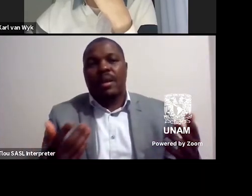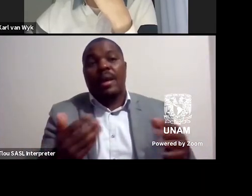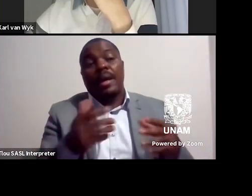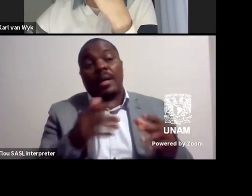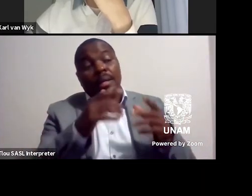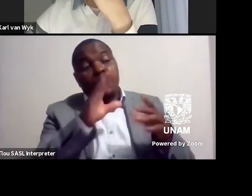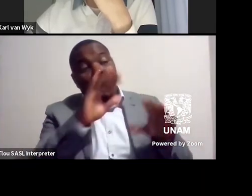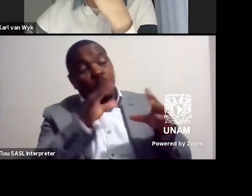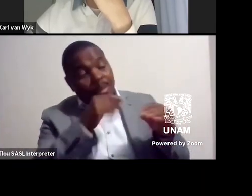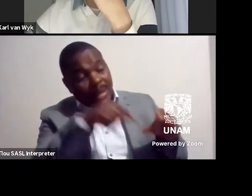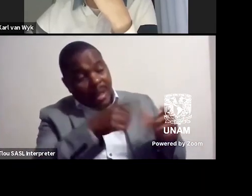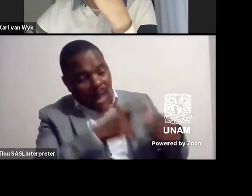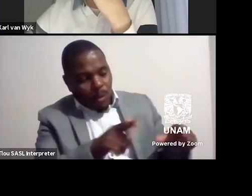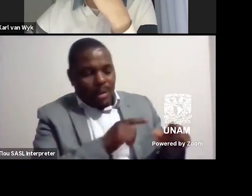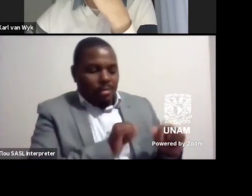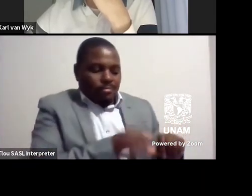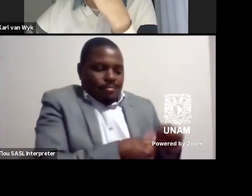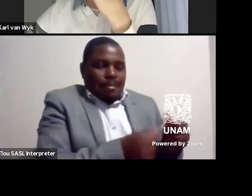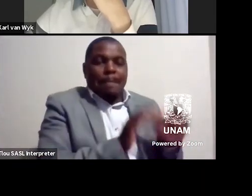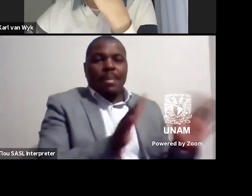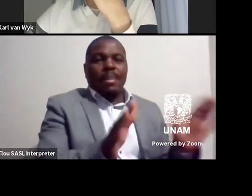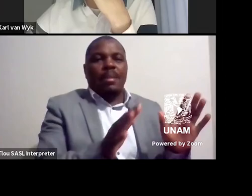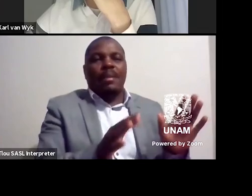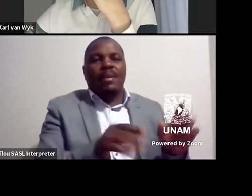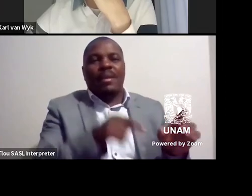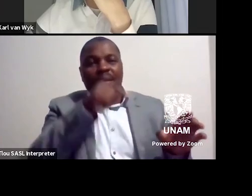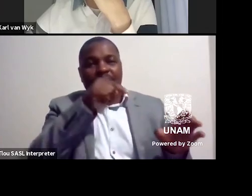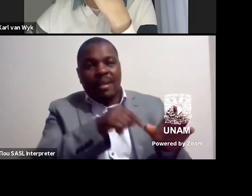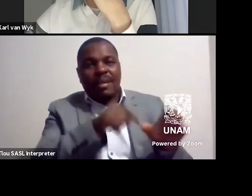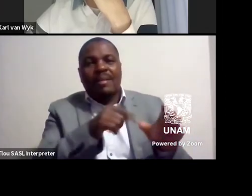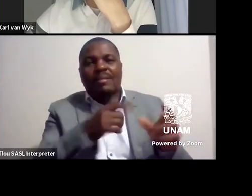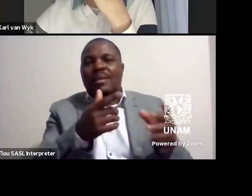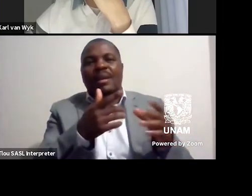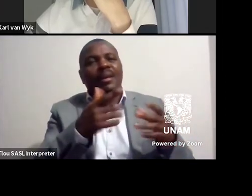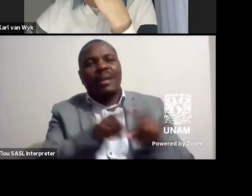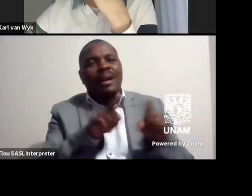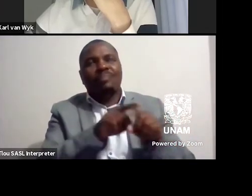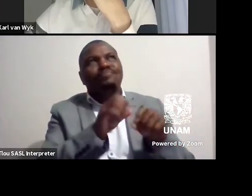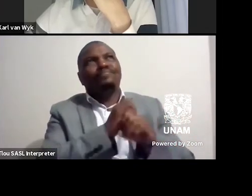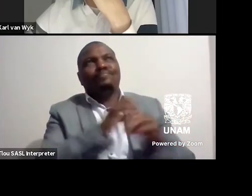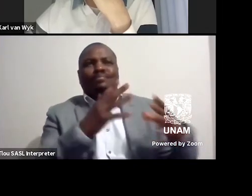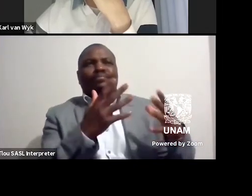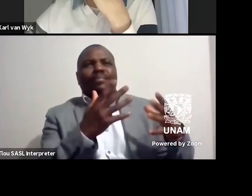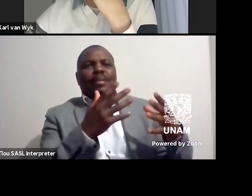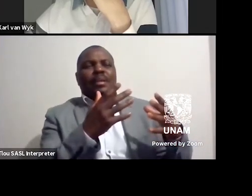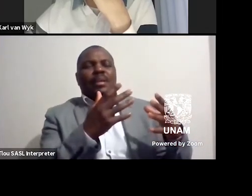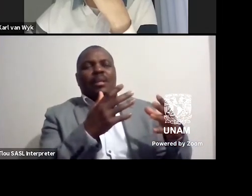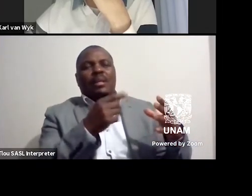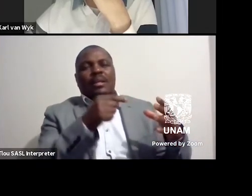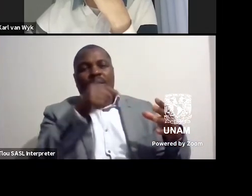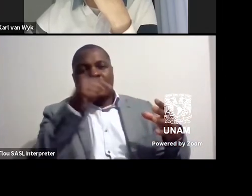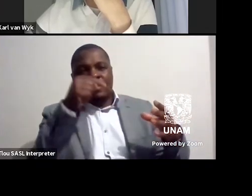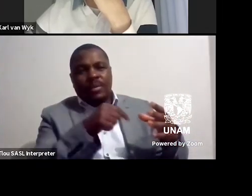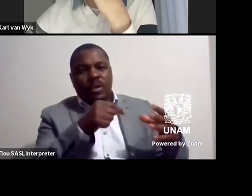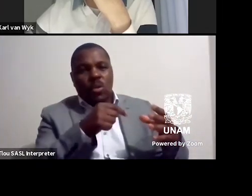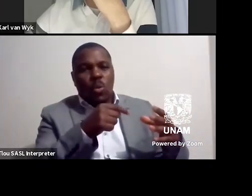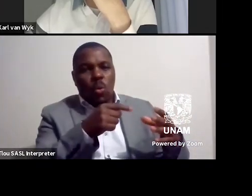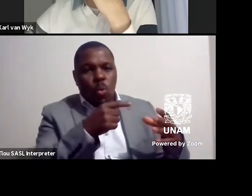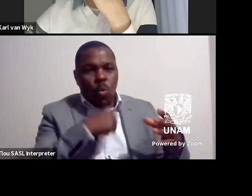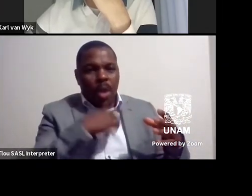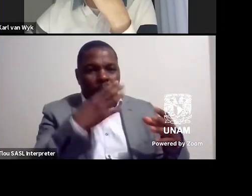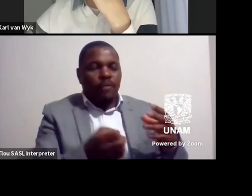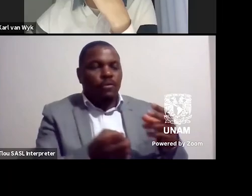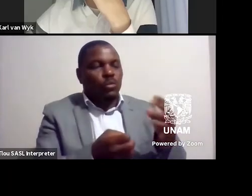so it's a rupture it's uh it's it's uh uh we have two infrastructures